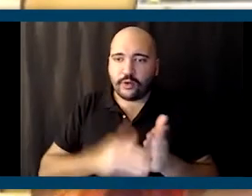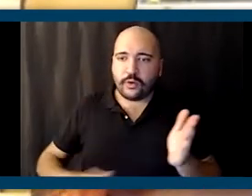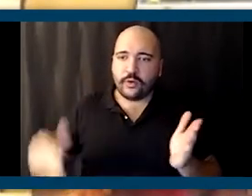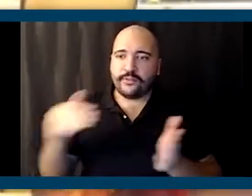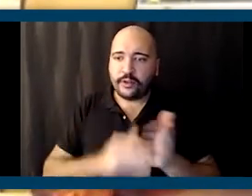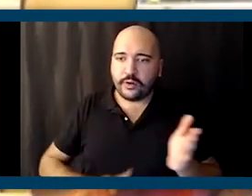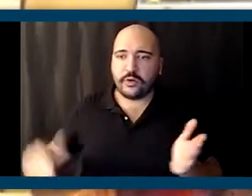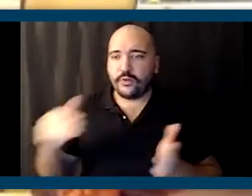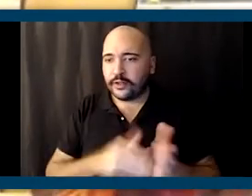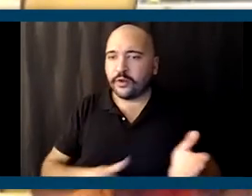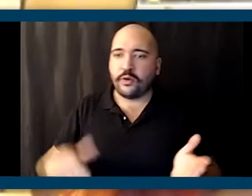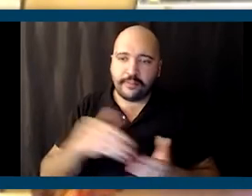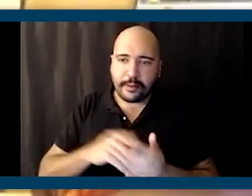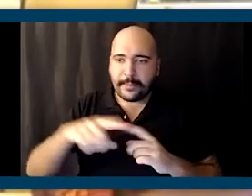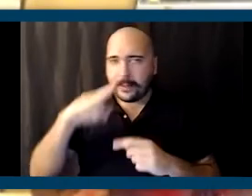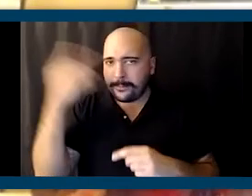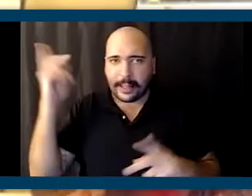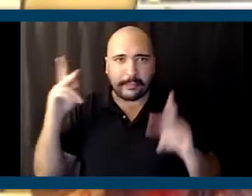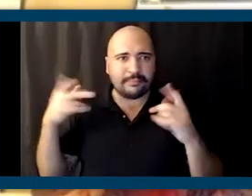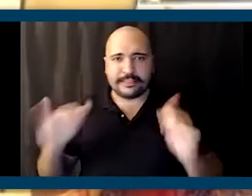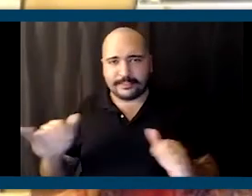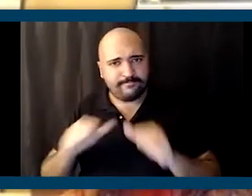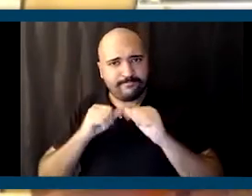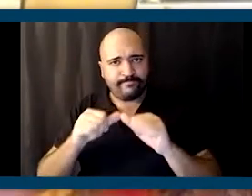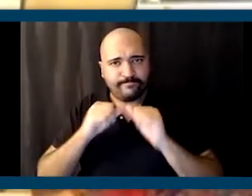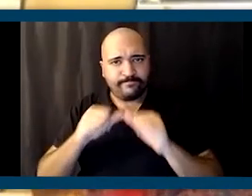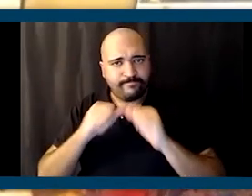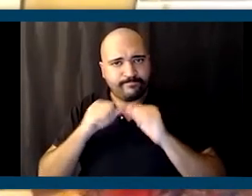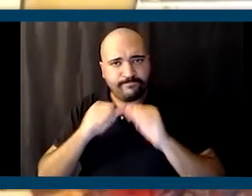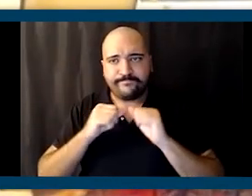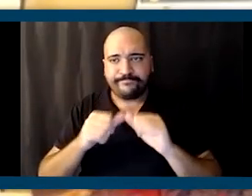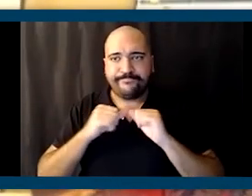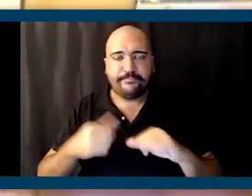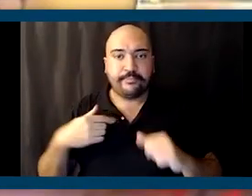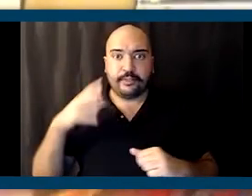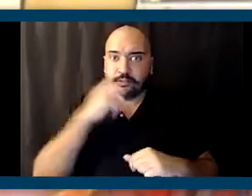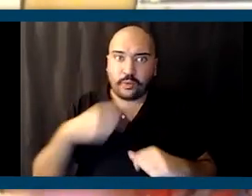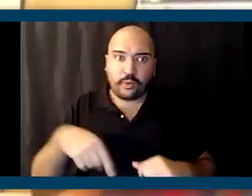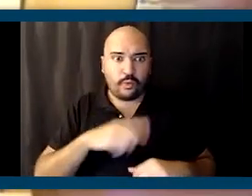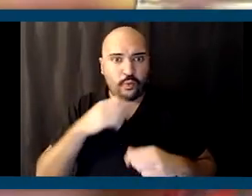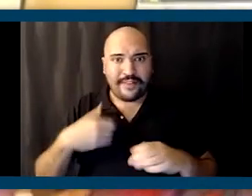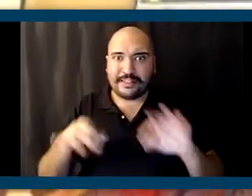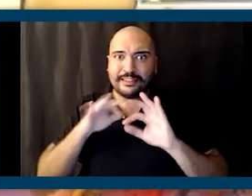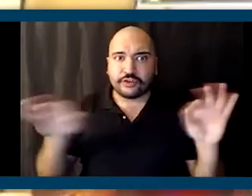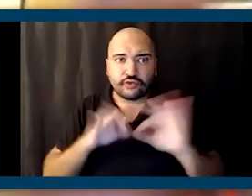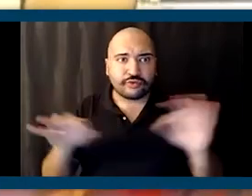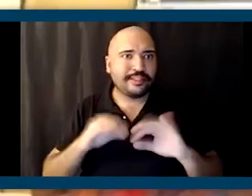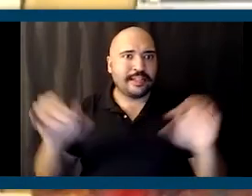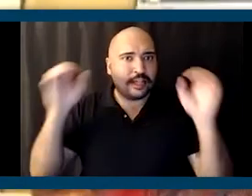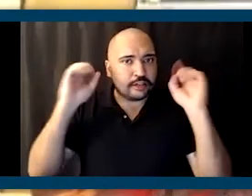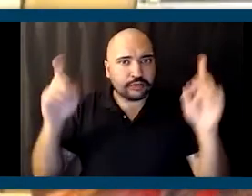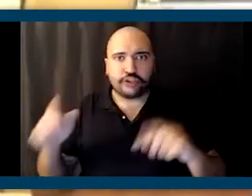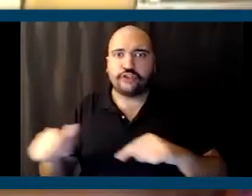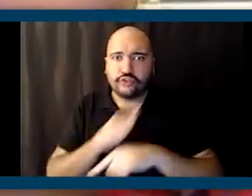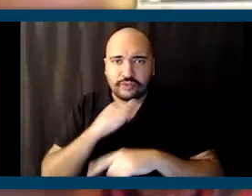black people still stay focused and persistent. And so I just figured those of us who've got all these degrees, all this education, all this